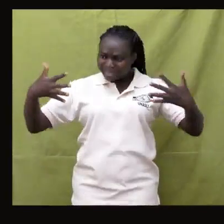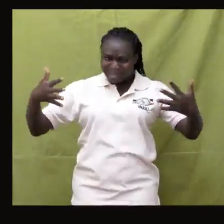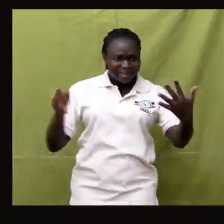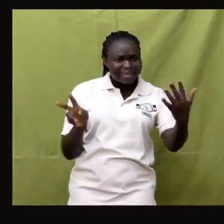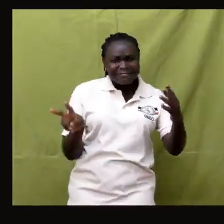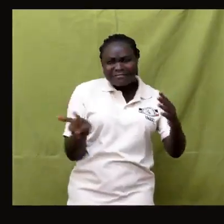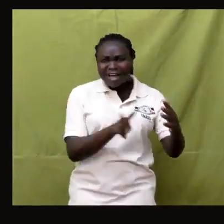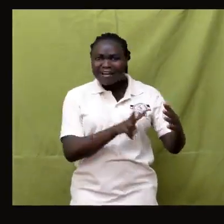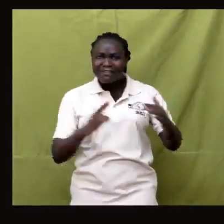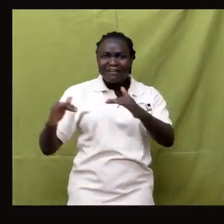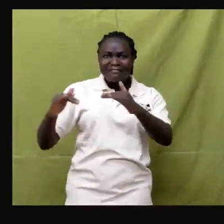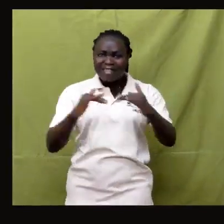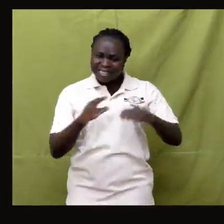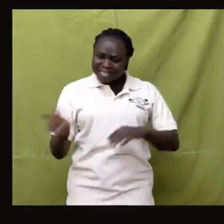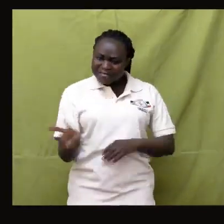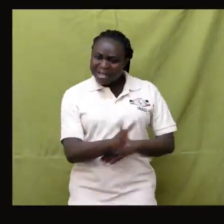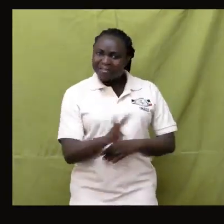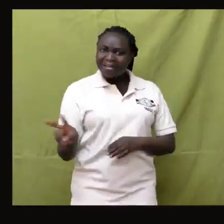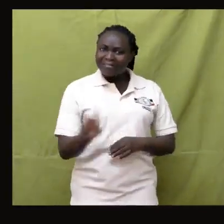equivalent sets.